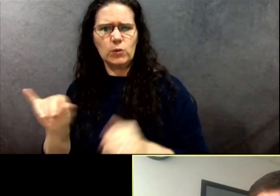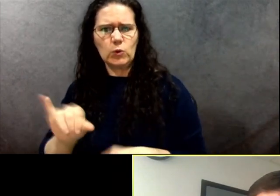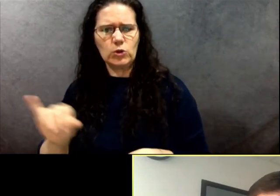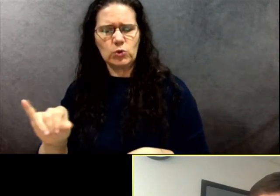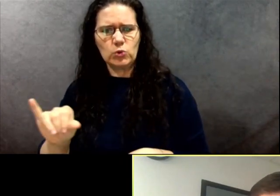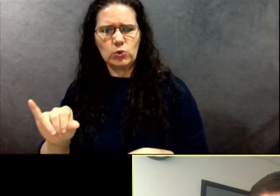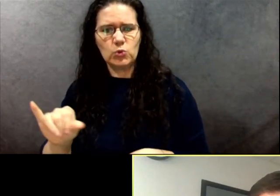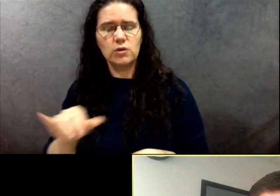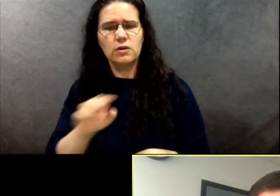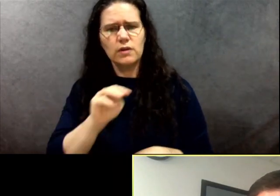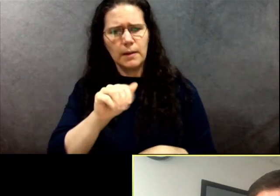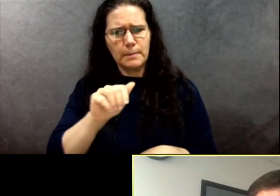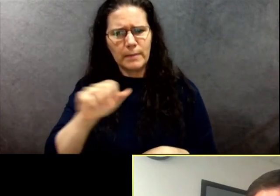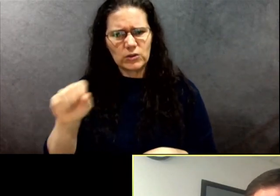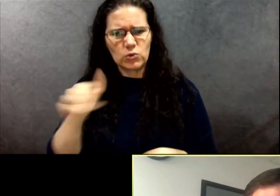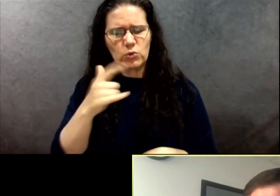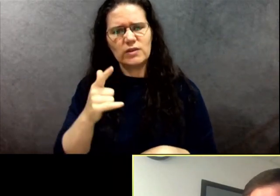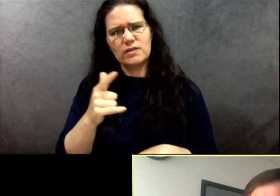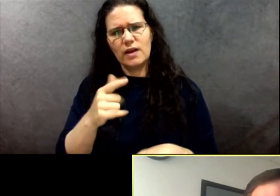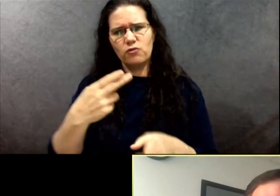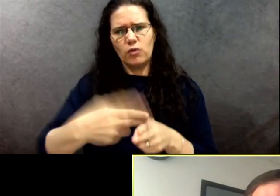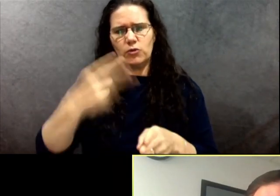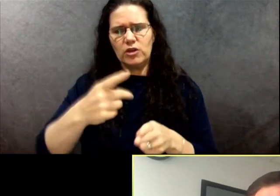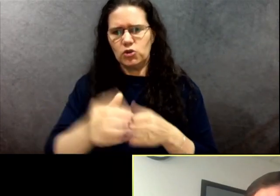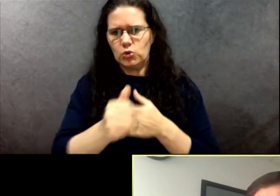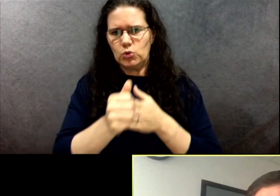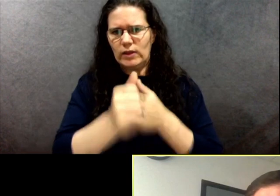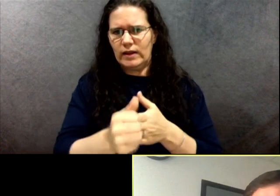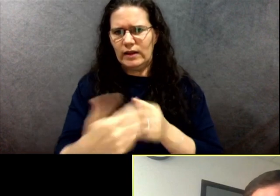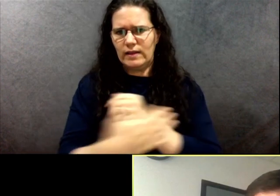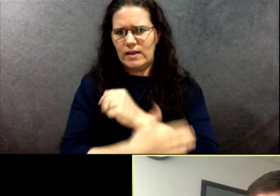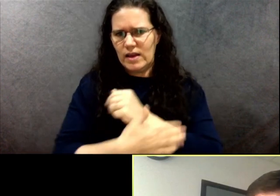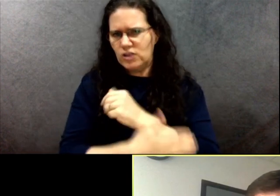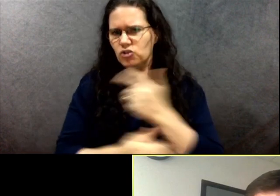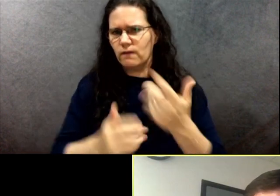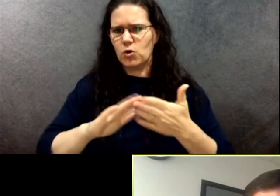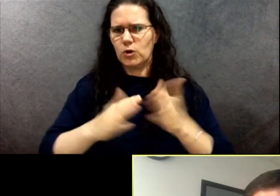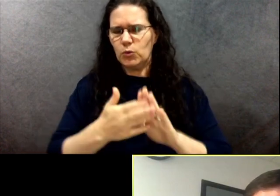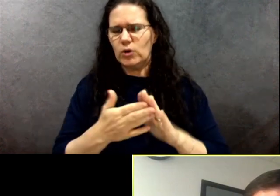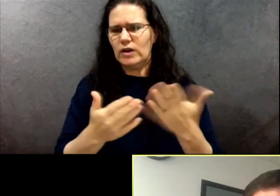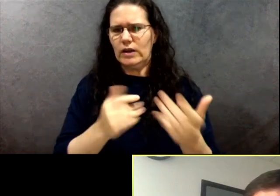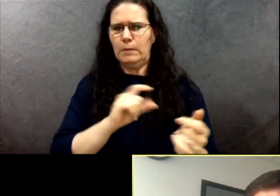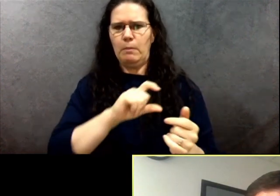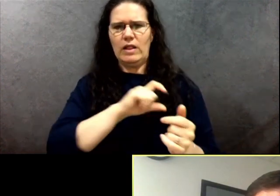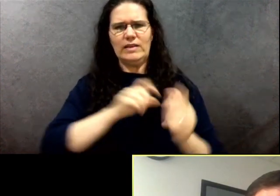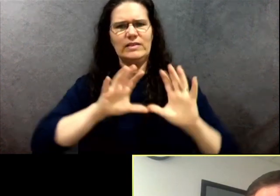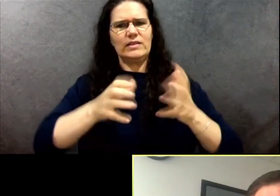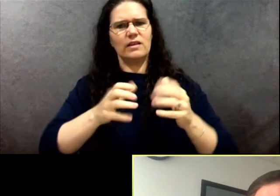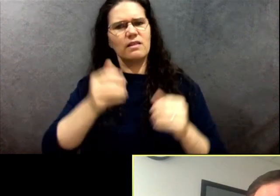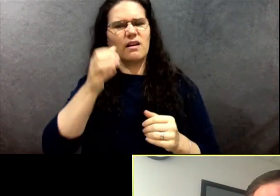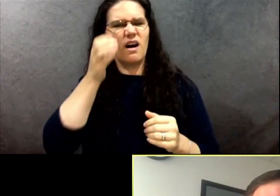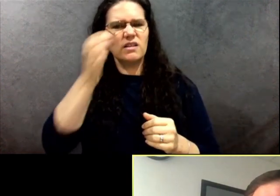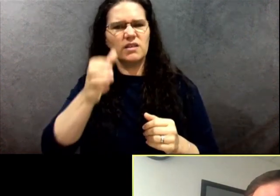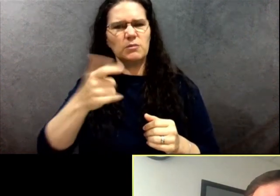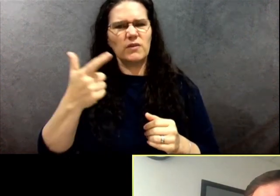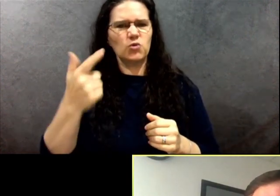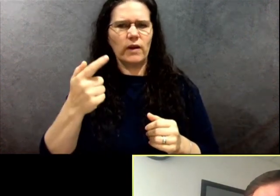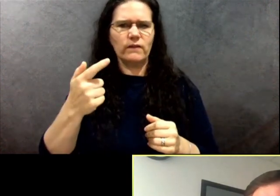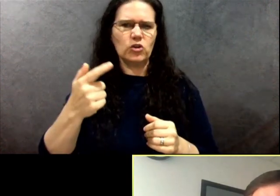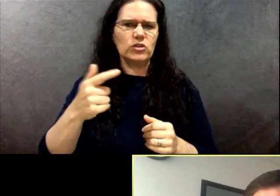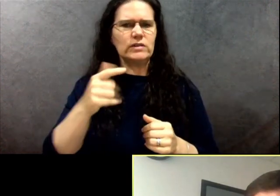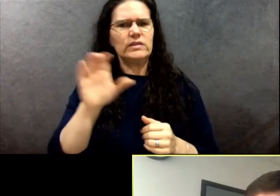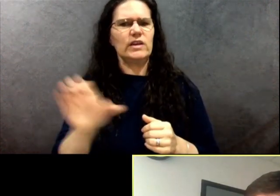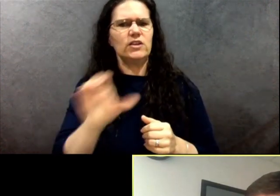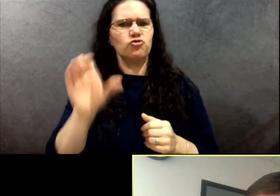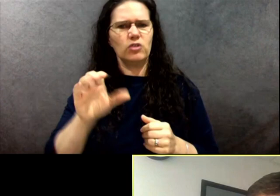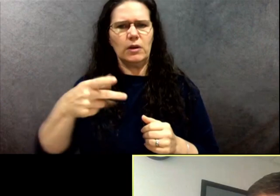a reputation for leading the nation when it comes to community policing and the concepts of 21st century policing. My columns damage that